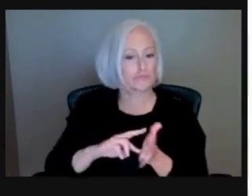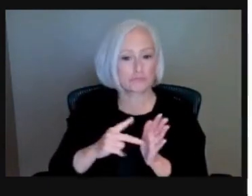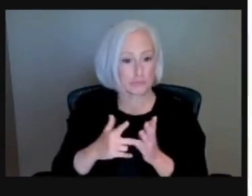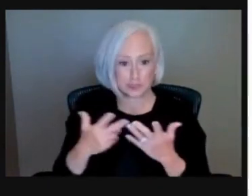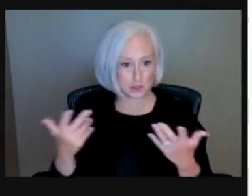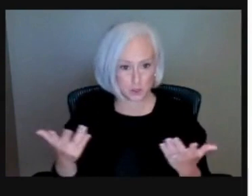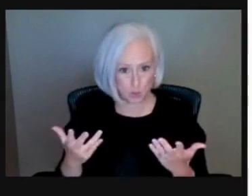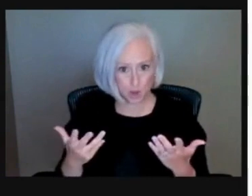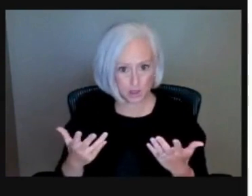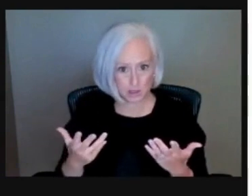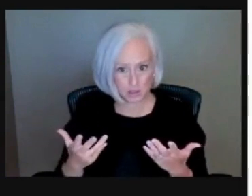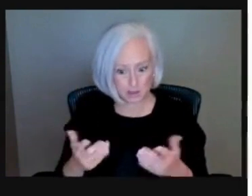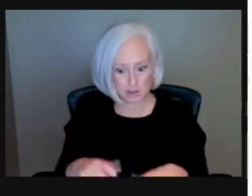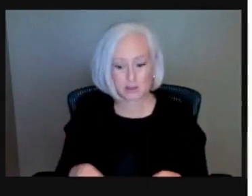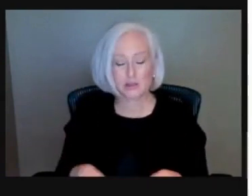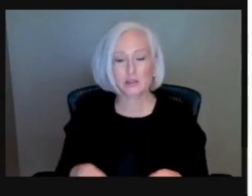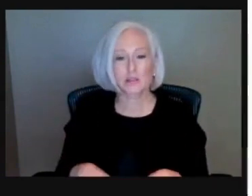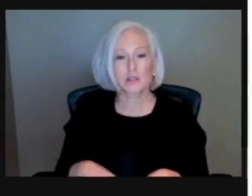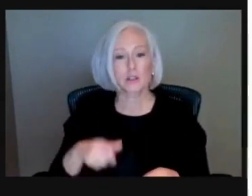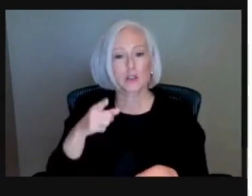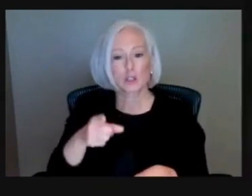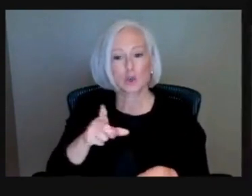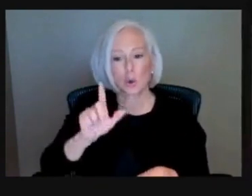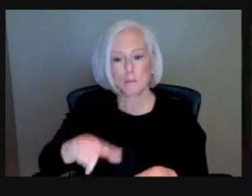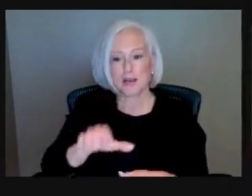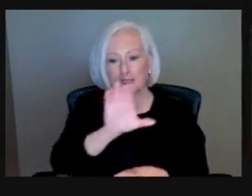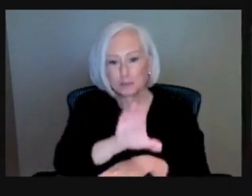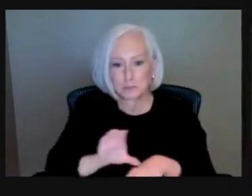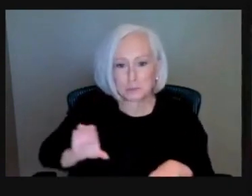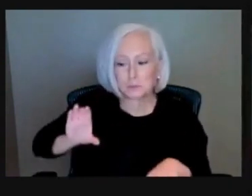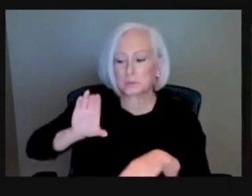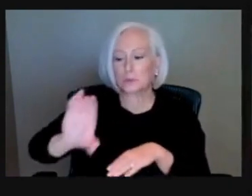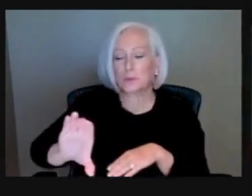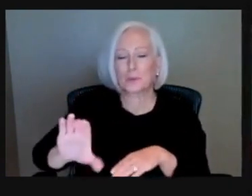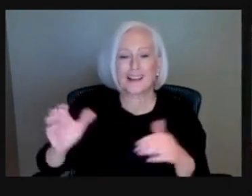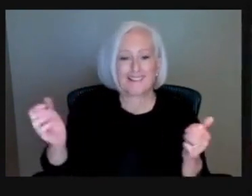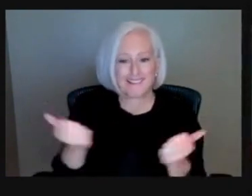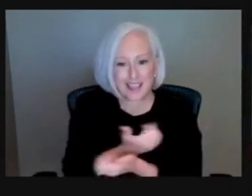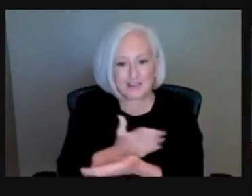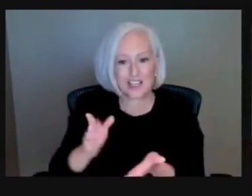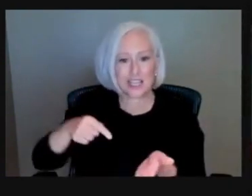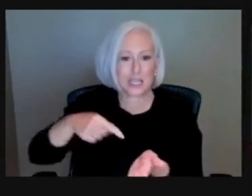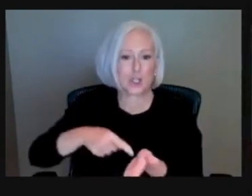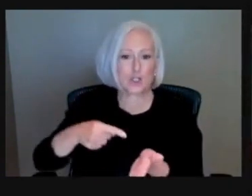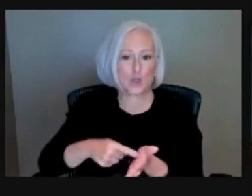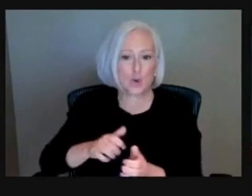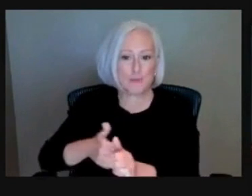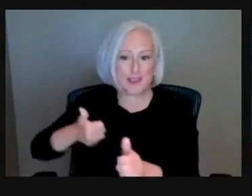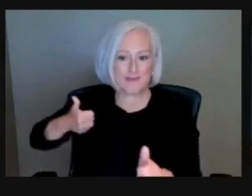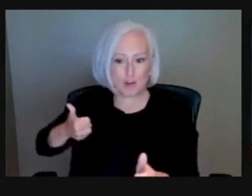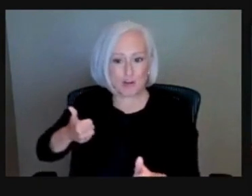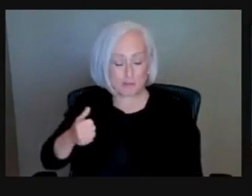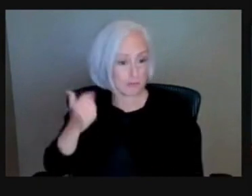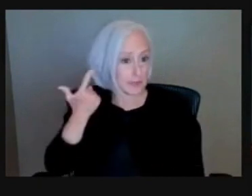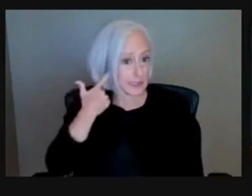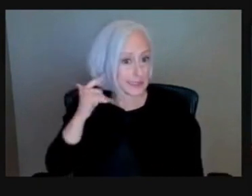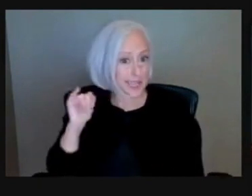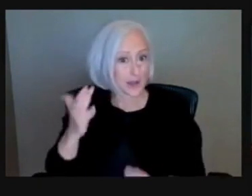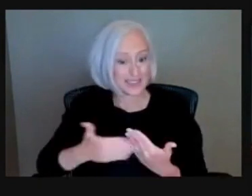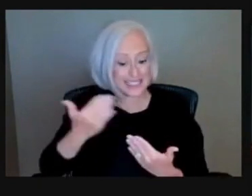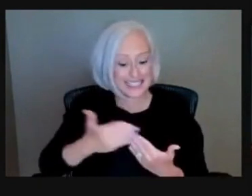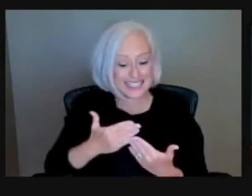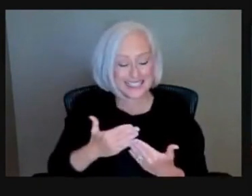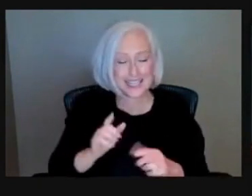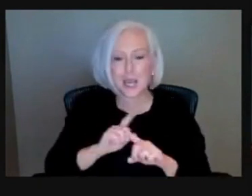in one lump sum, pay off the balance that's past due. Easier said than done. Having to come up with three months of